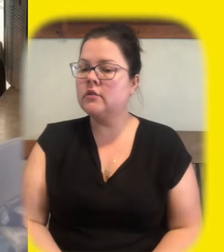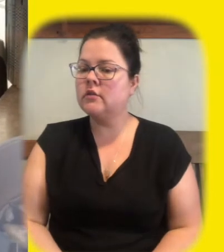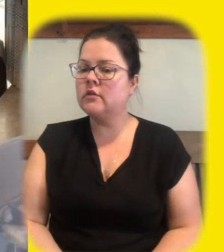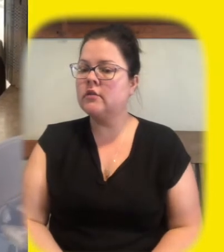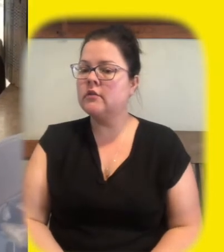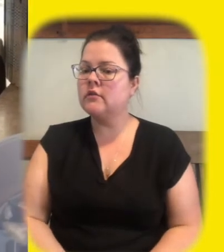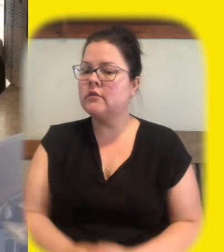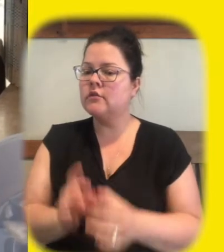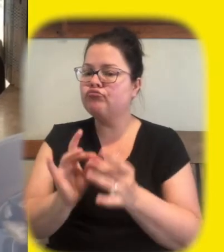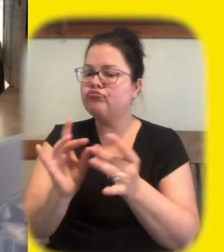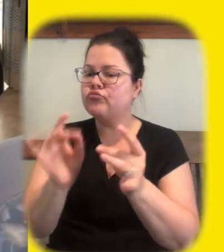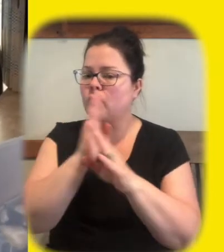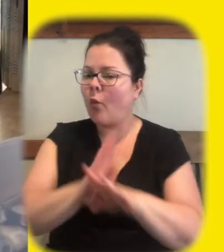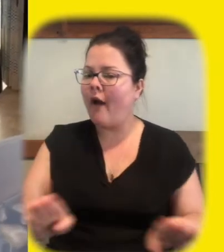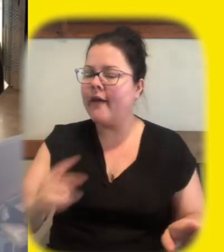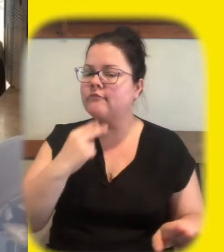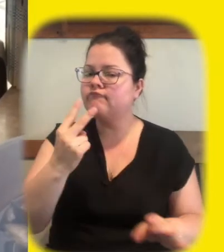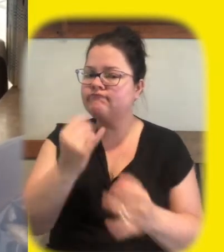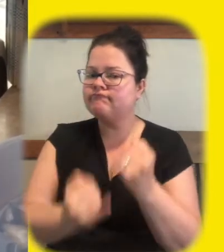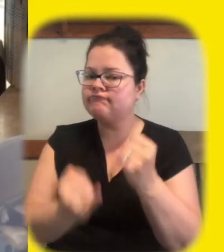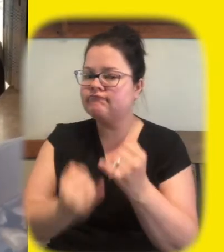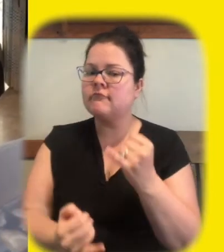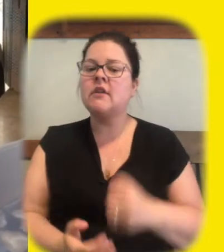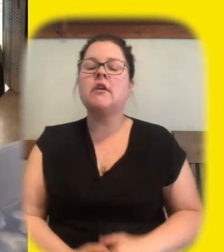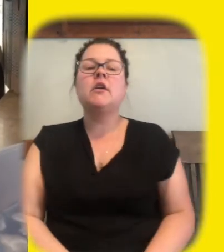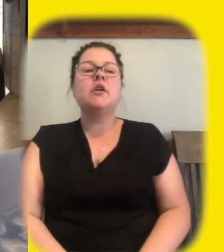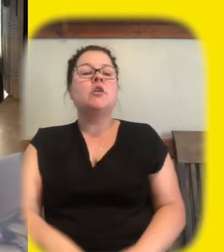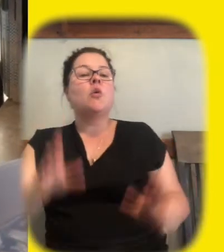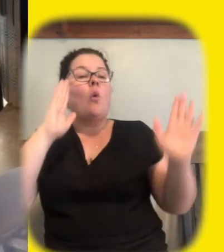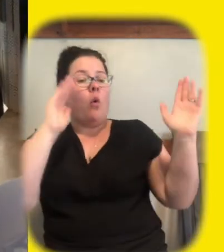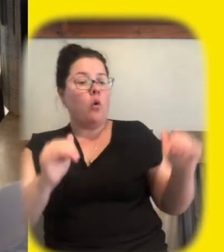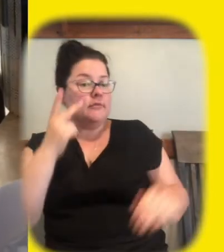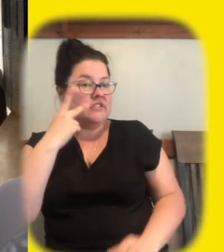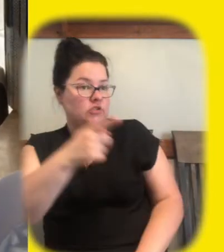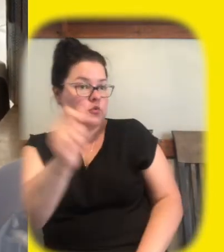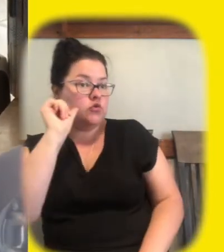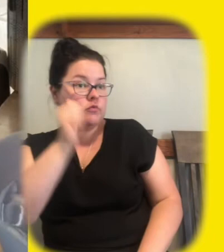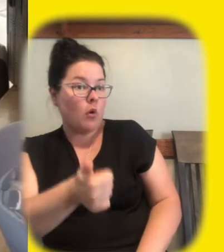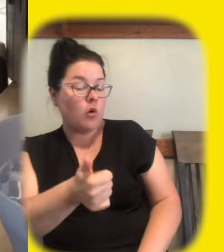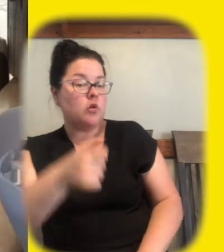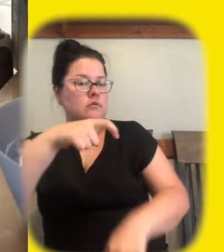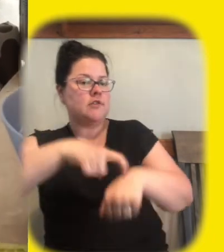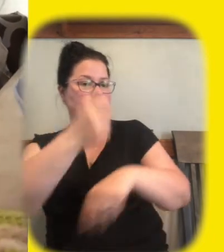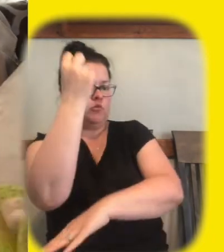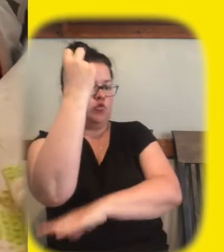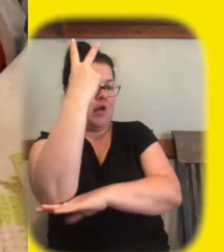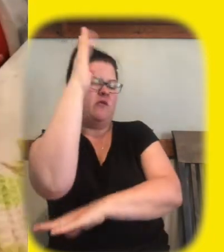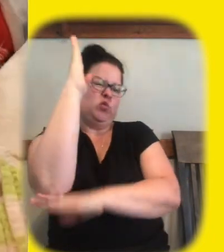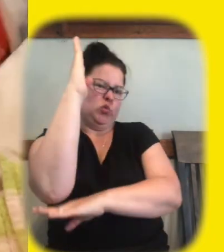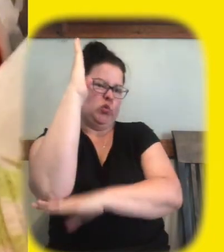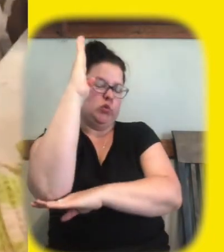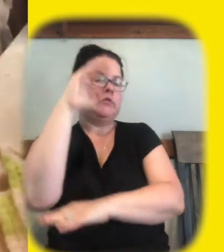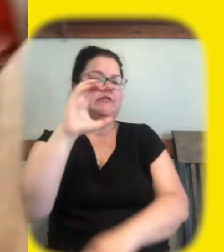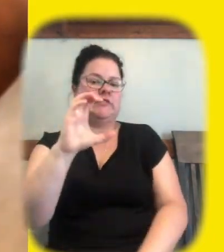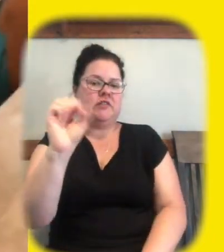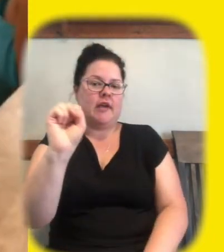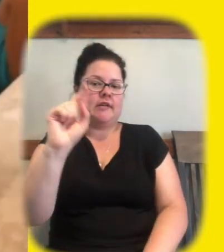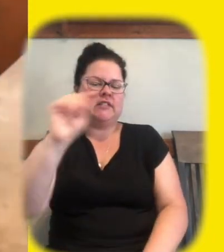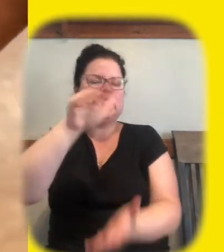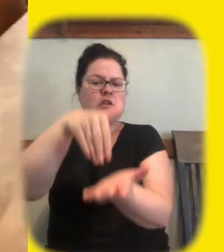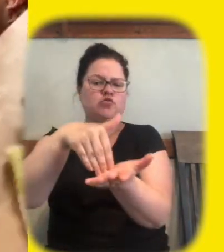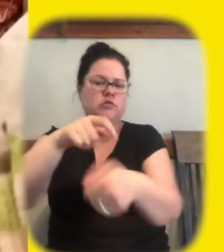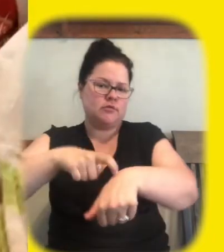to see you tomorrow at 12 pm